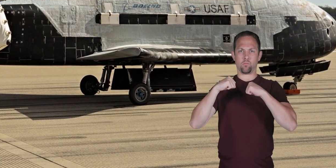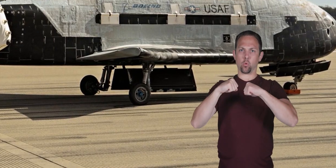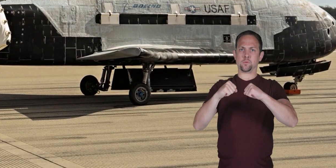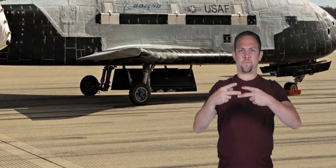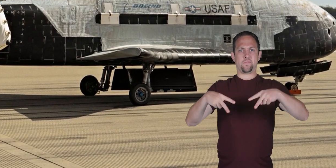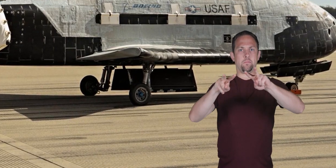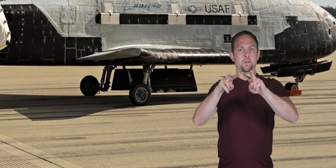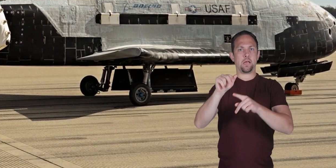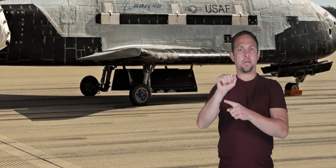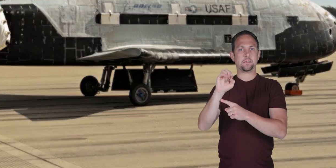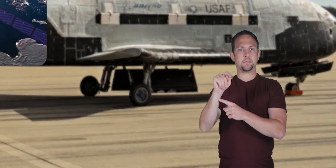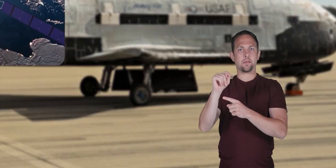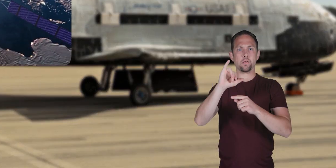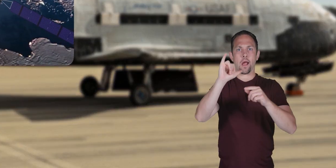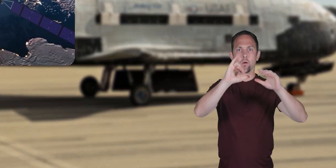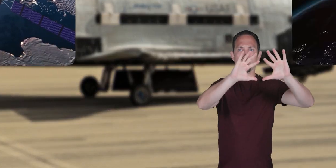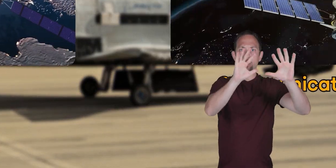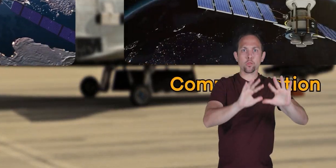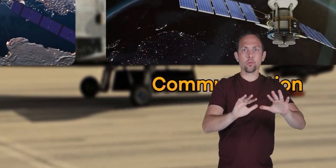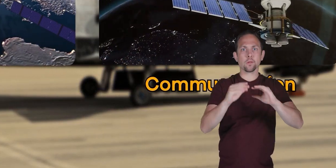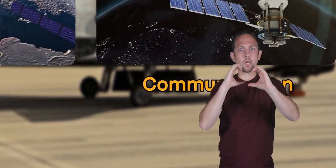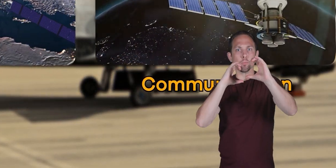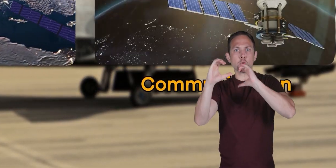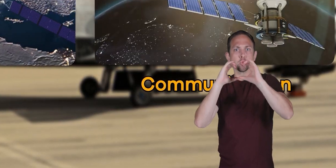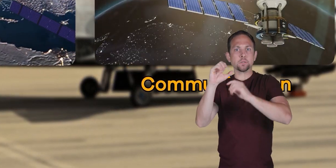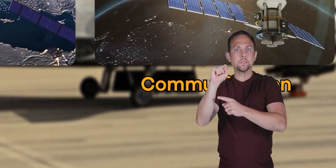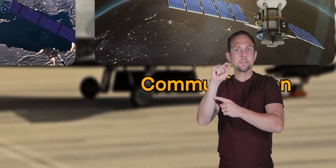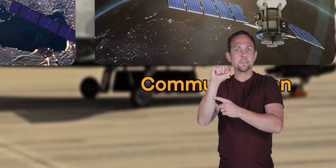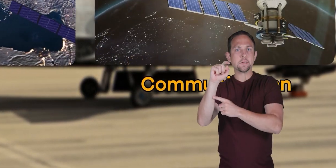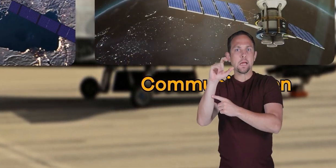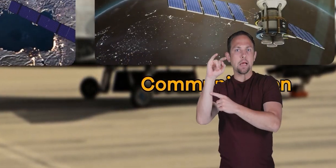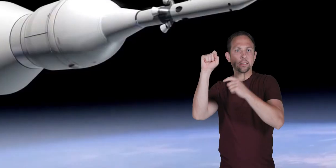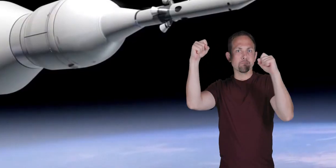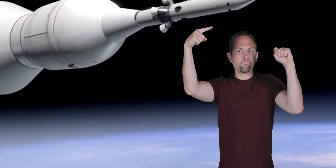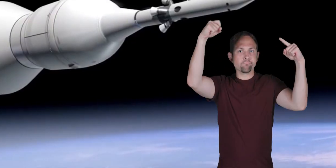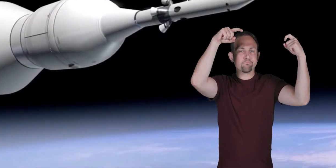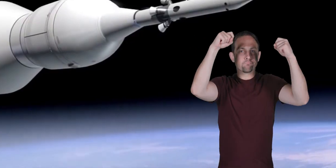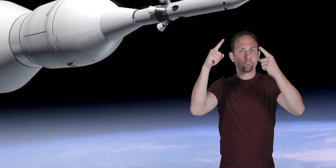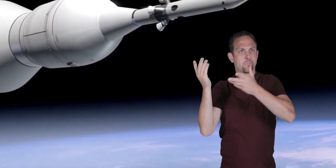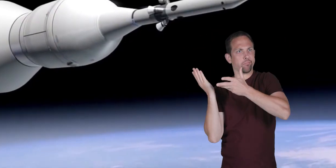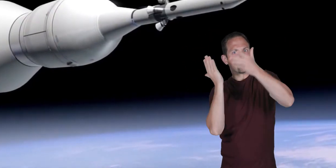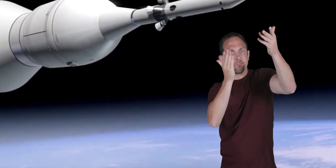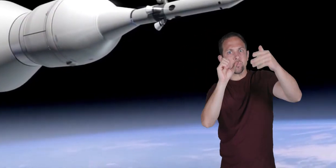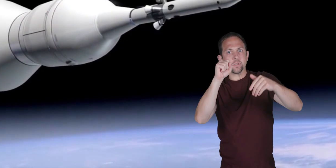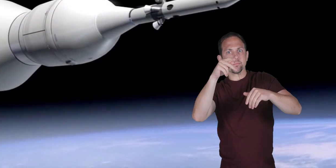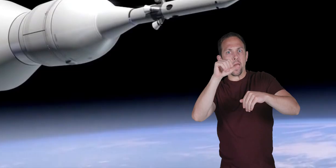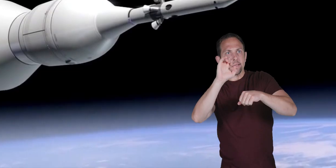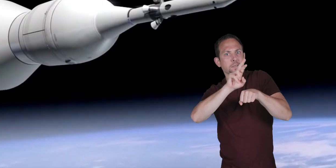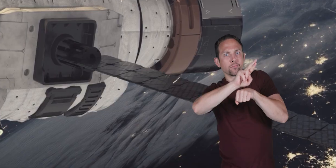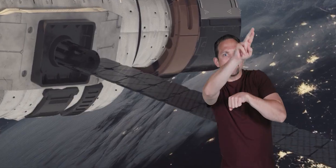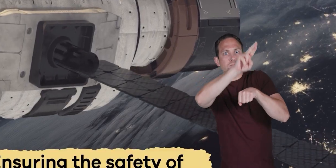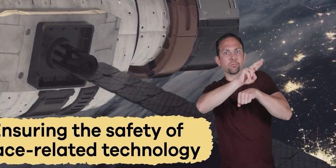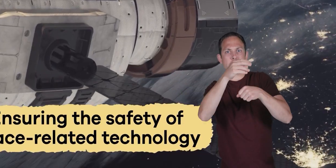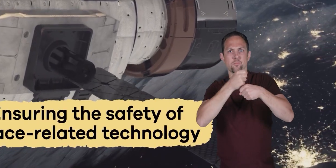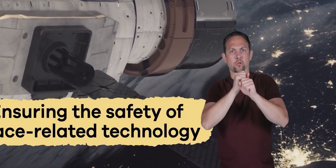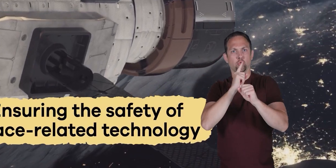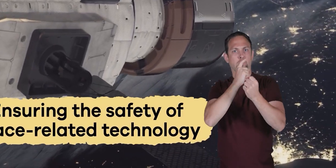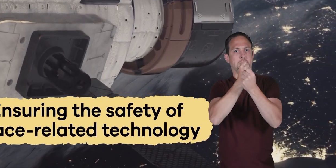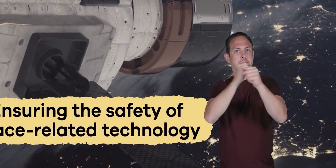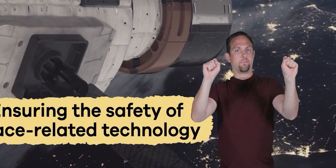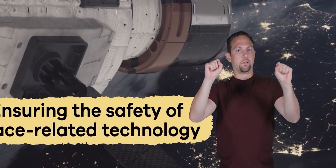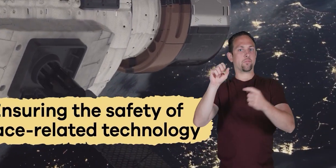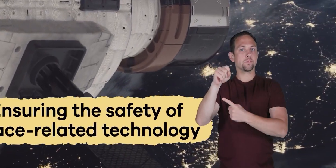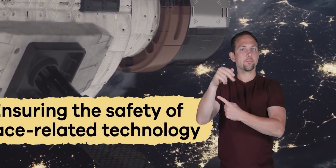protect valuable assets like weather and communication satellites to carry out space missions and to